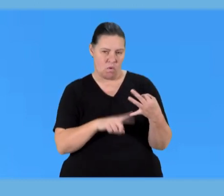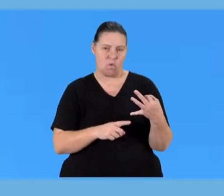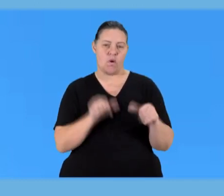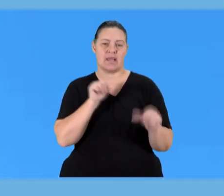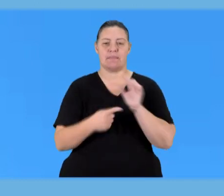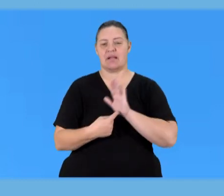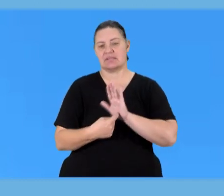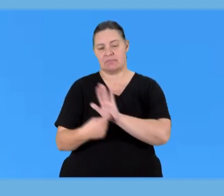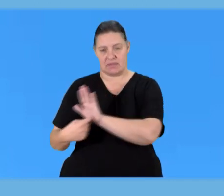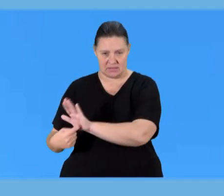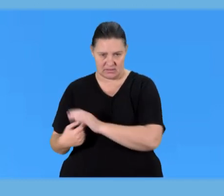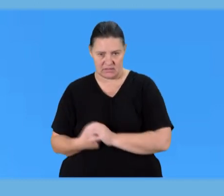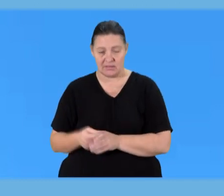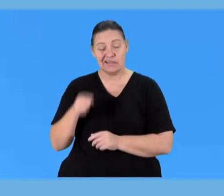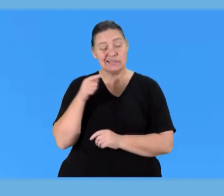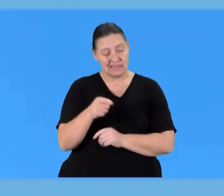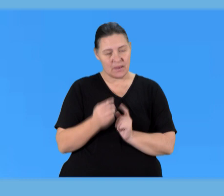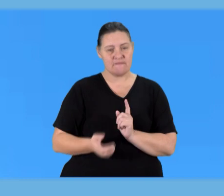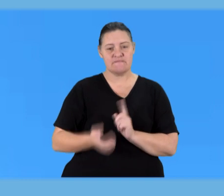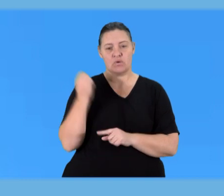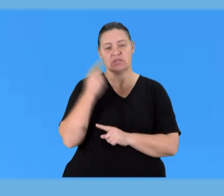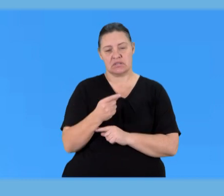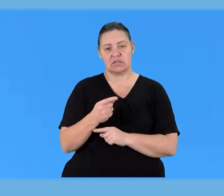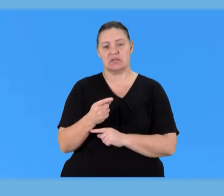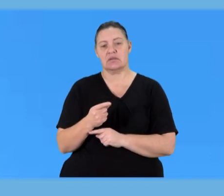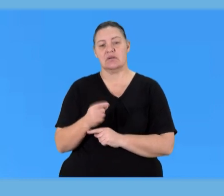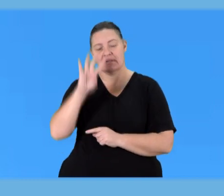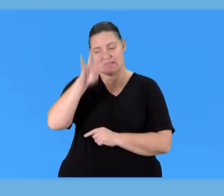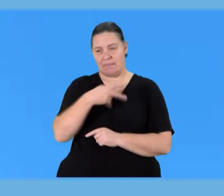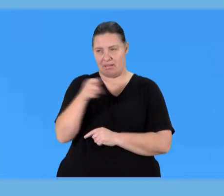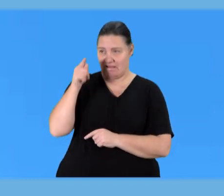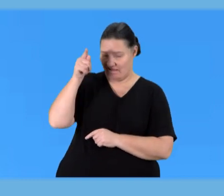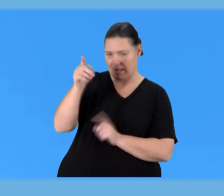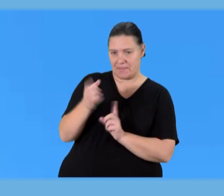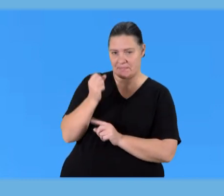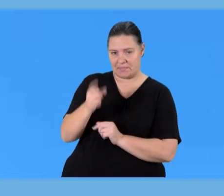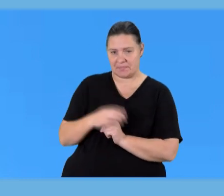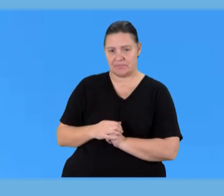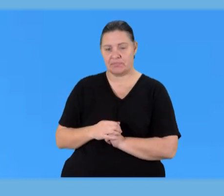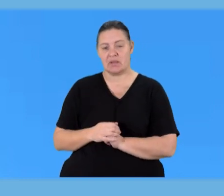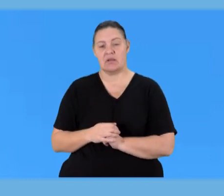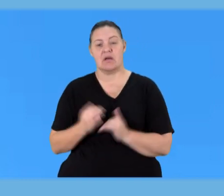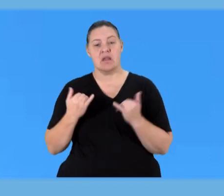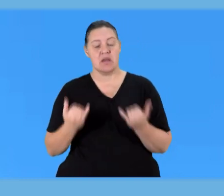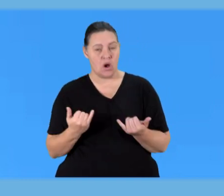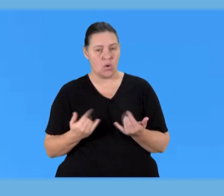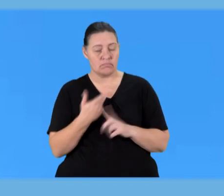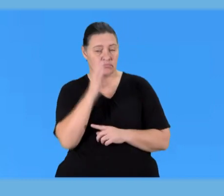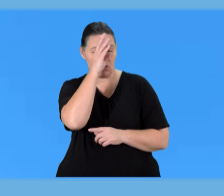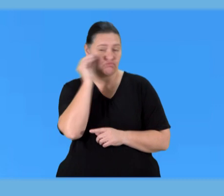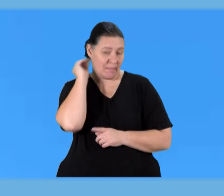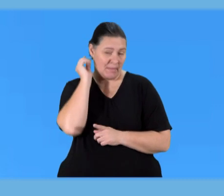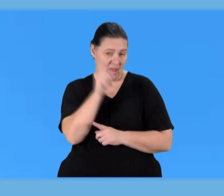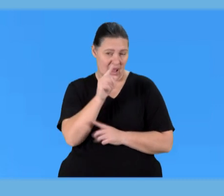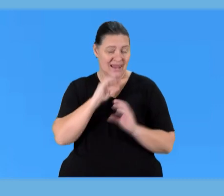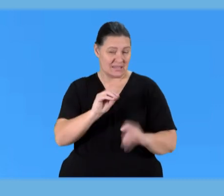we can also use the chemical symbols remember these are found from the periodic table of elements now what we need to